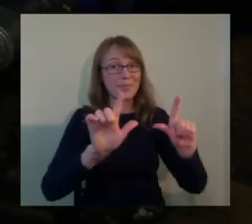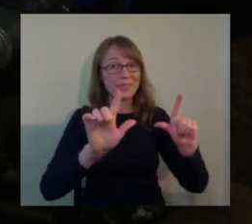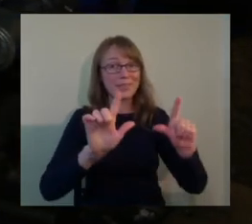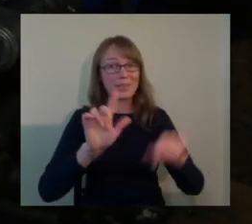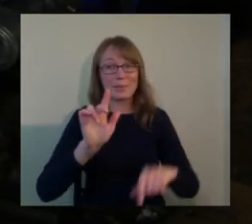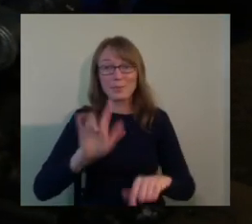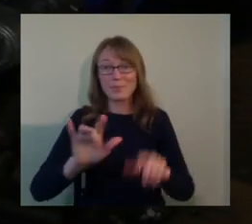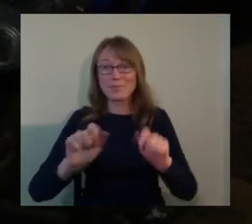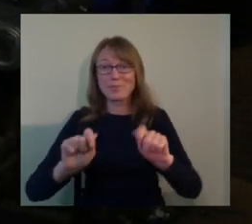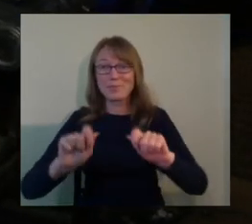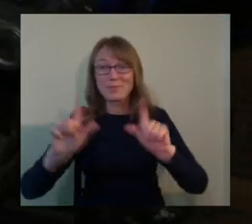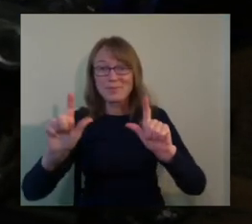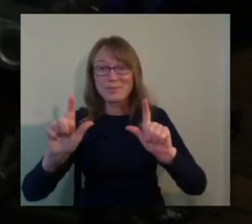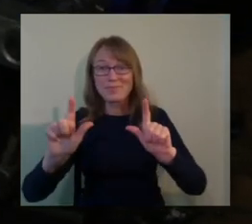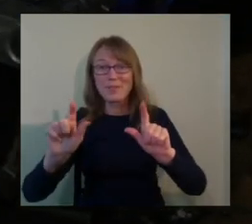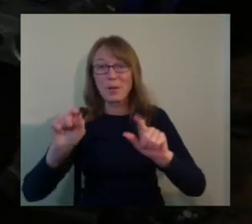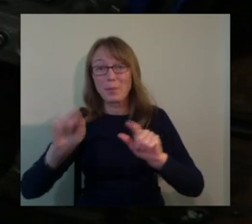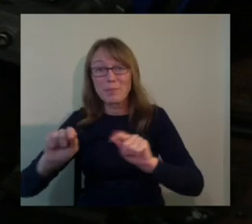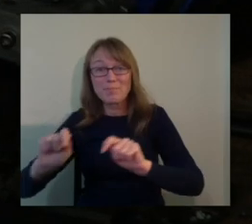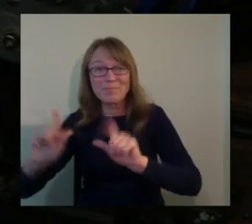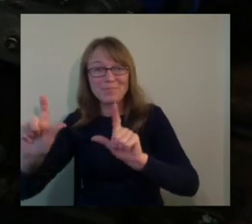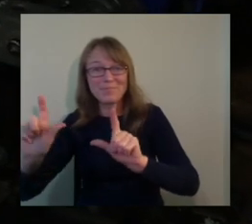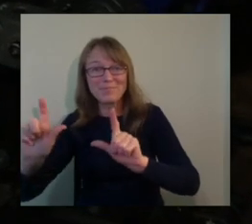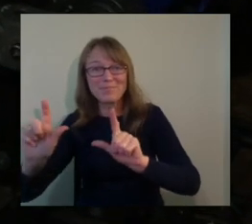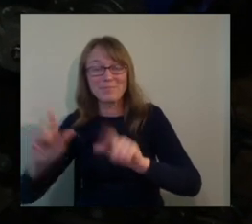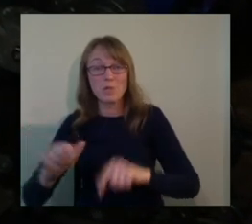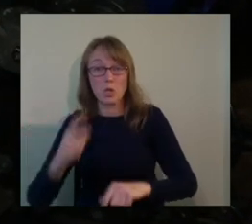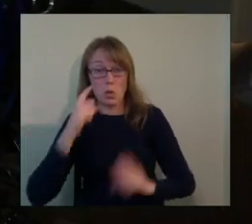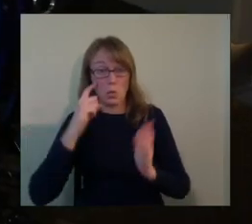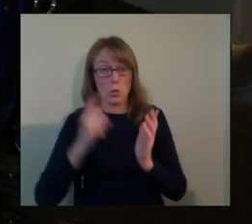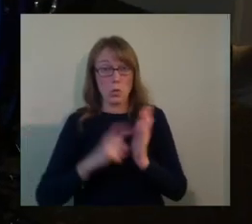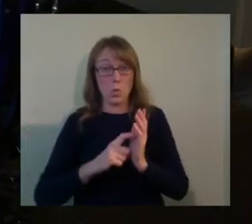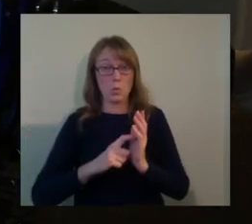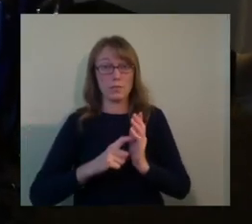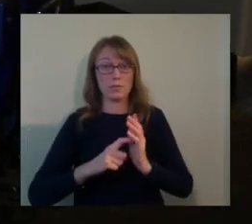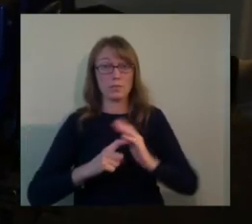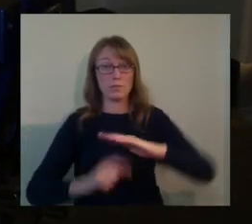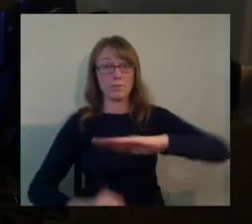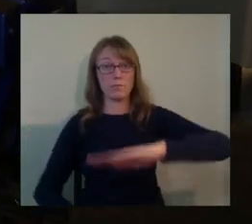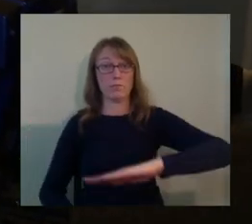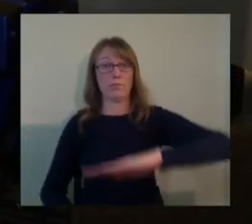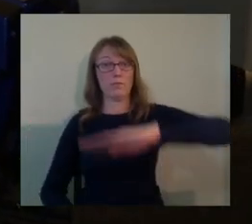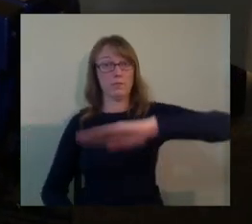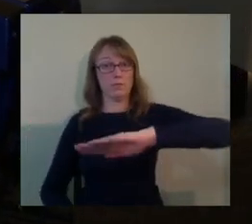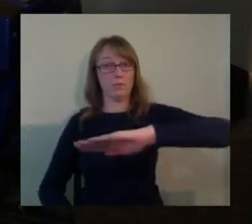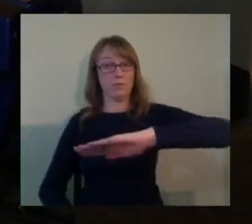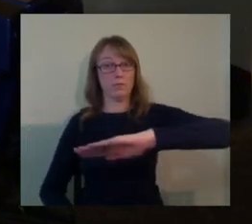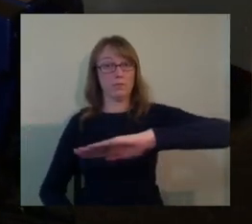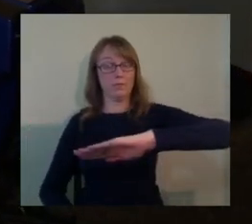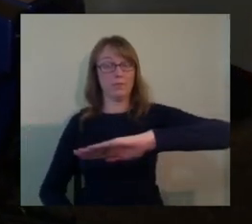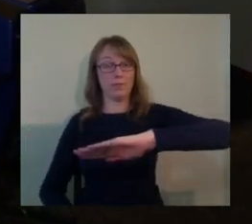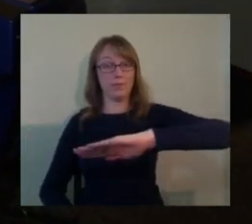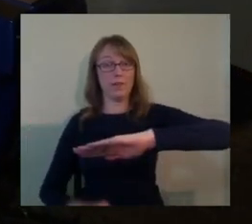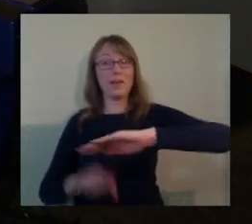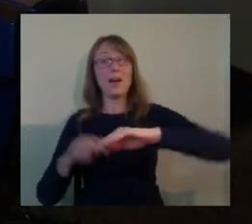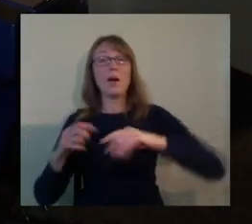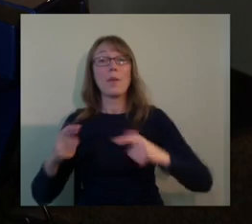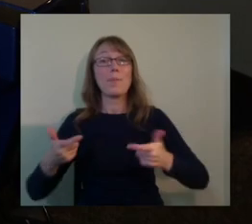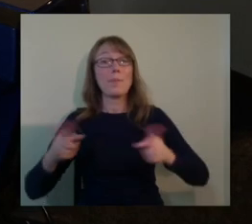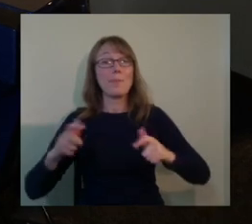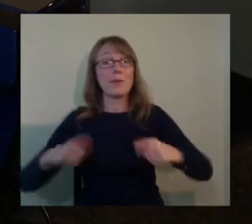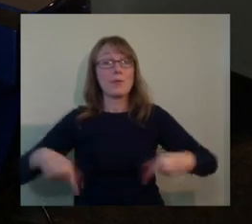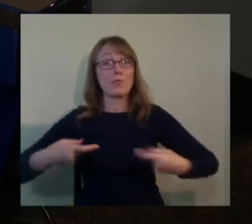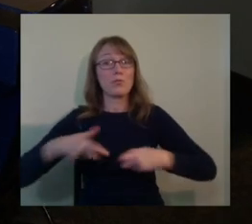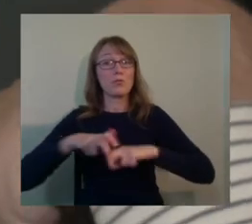works is very accessible to a great big wheelchair and one of the features of this is that one touches the